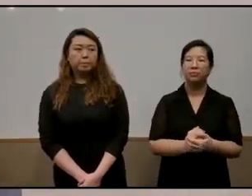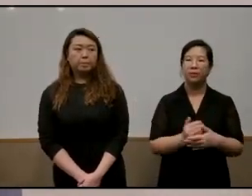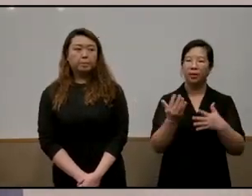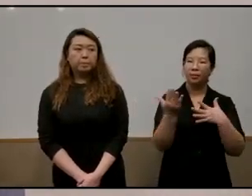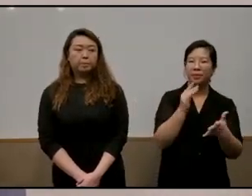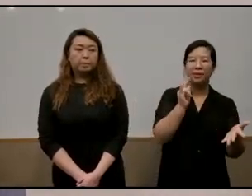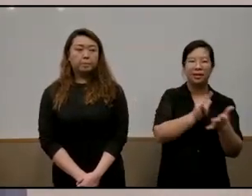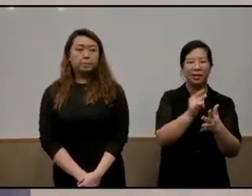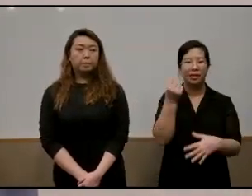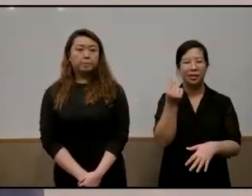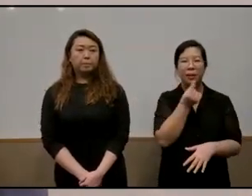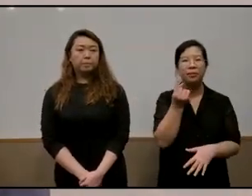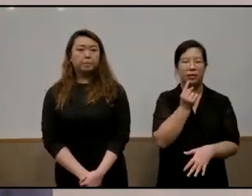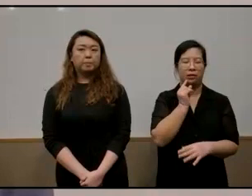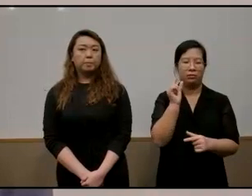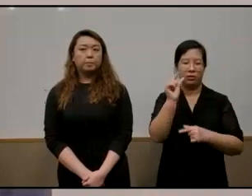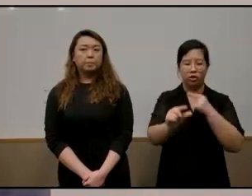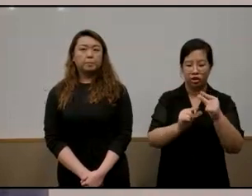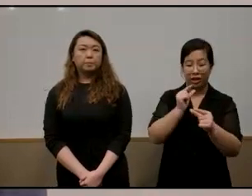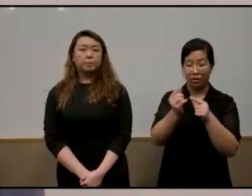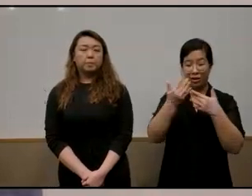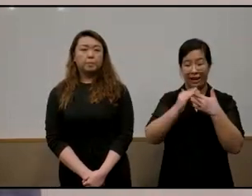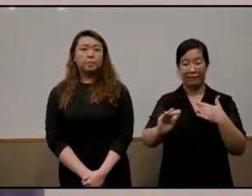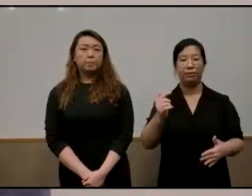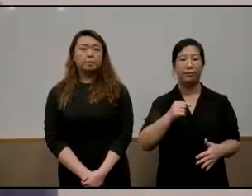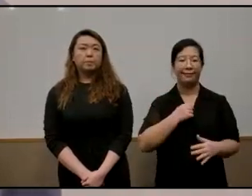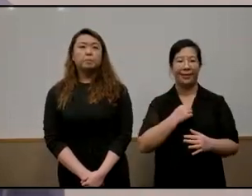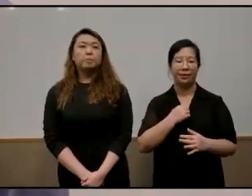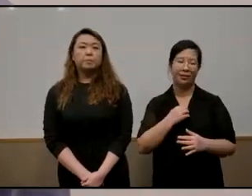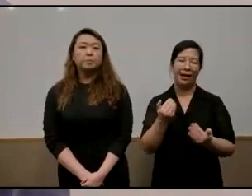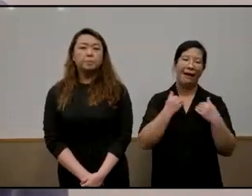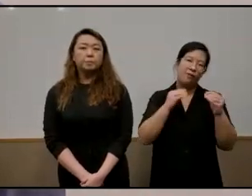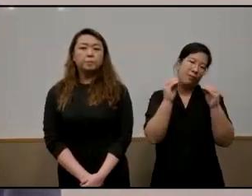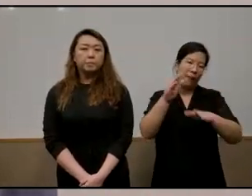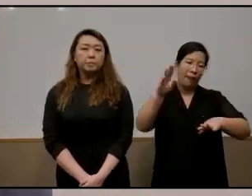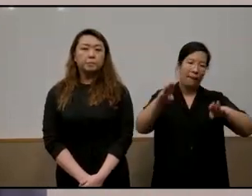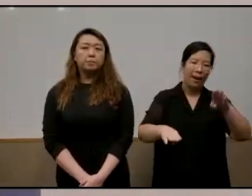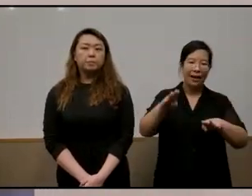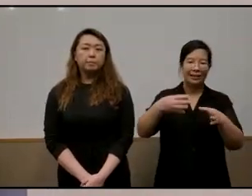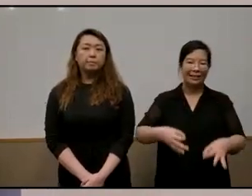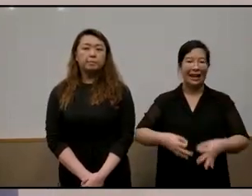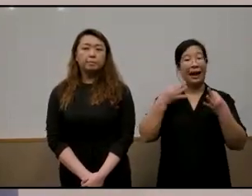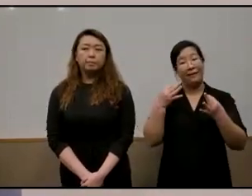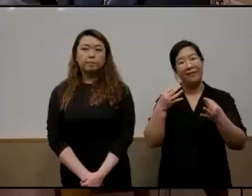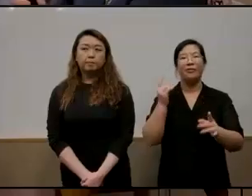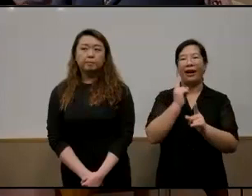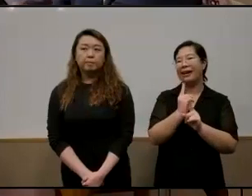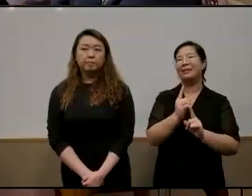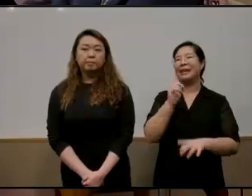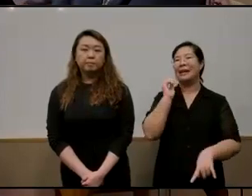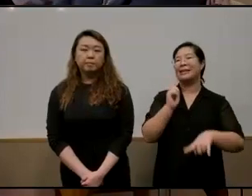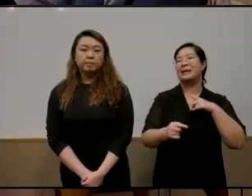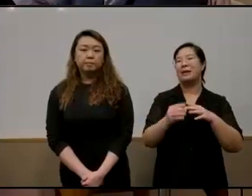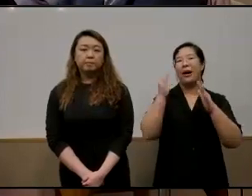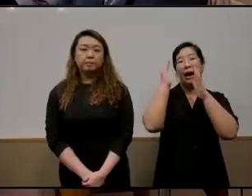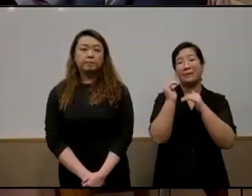something that the generations after me they are have a more balanced lifestyle and we can't expect everybody to act